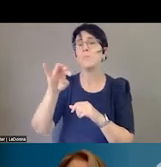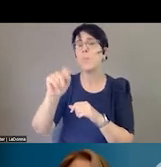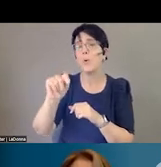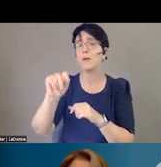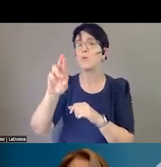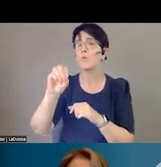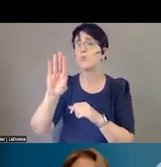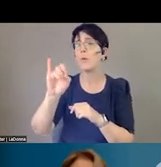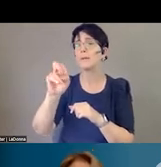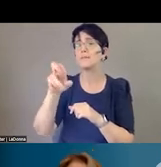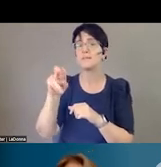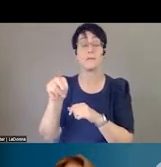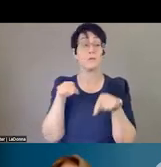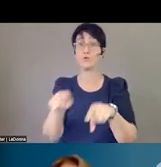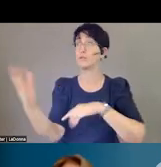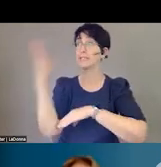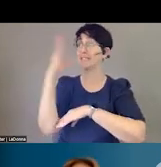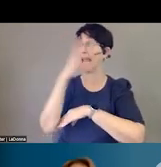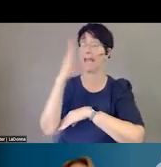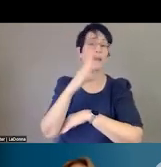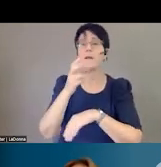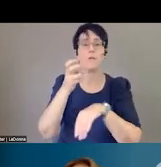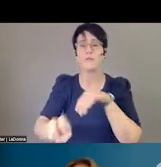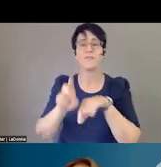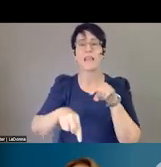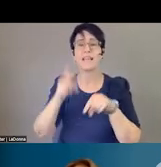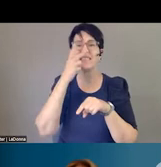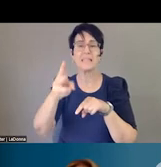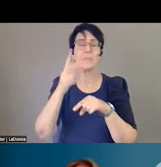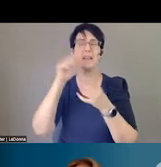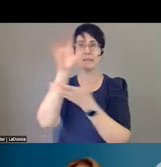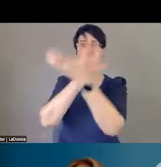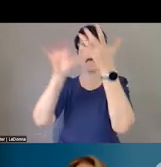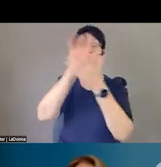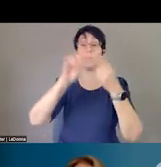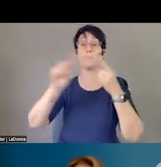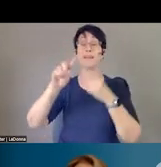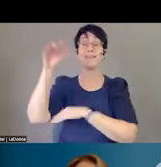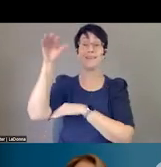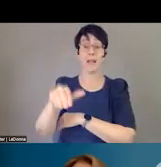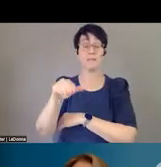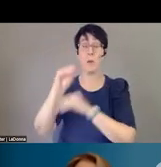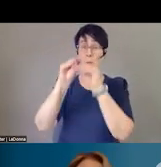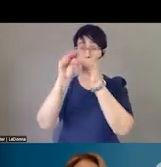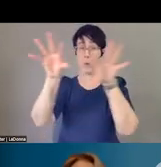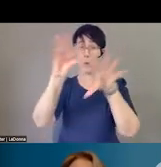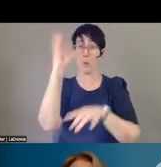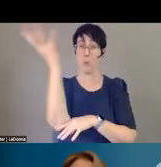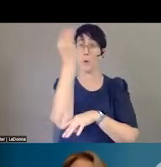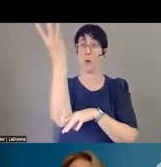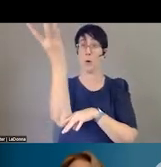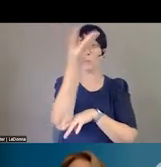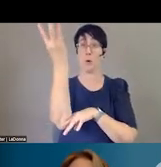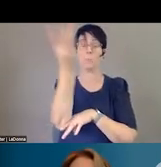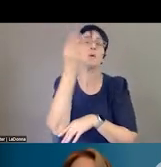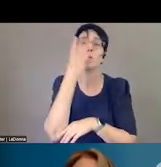it's really hard to see during the day. I almost need binoculars. But at night, when it has that bright flashing light, it's easy to